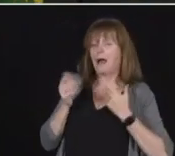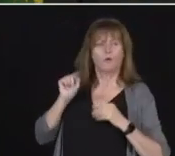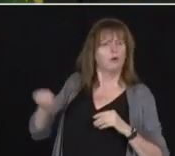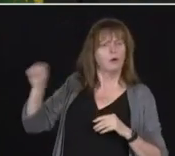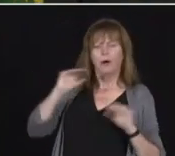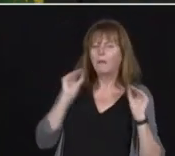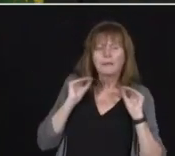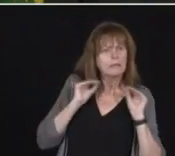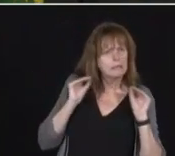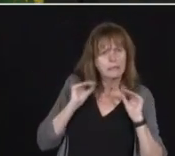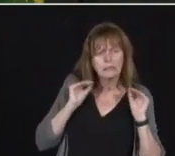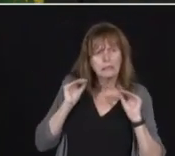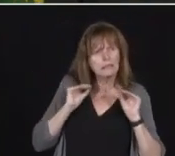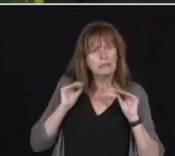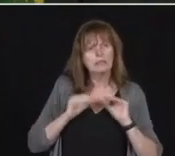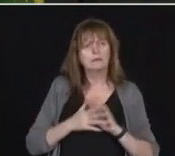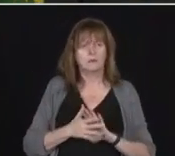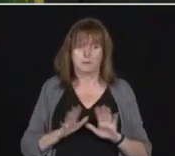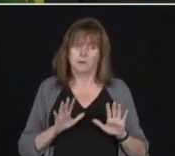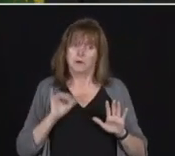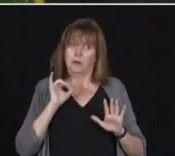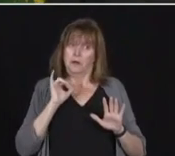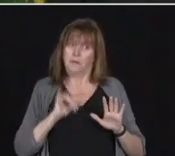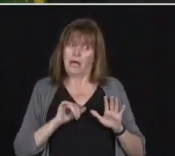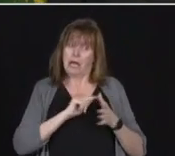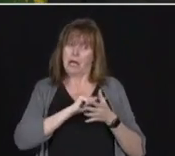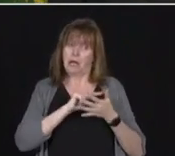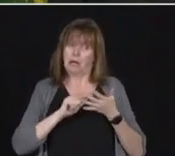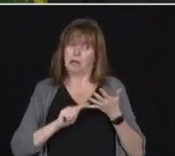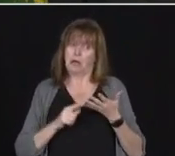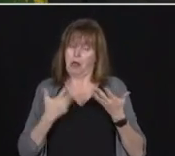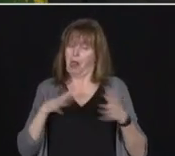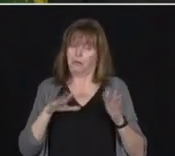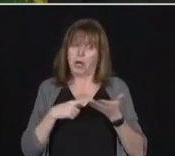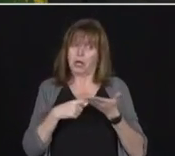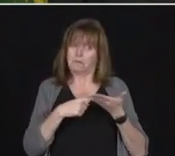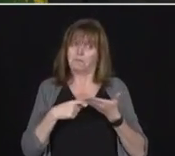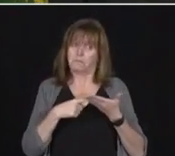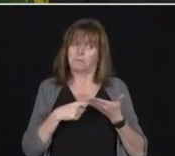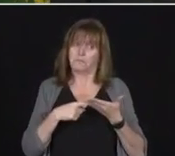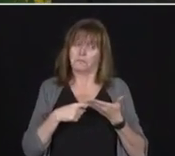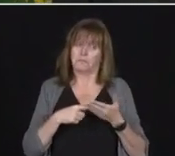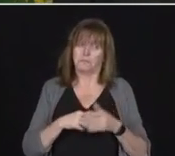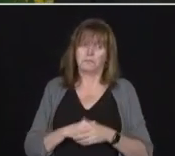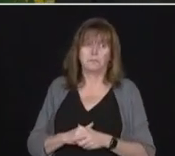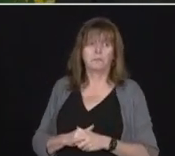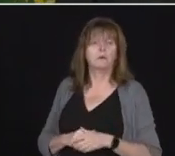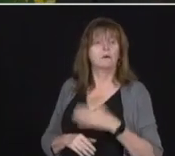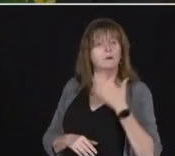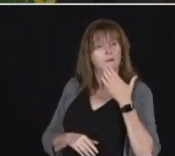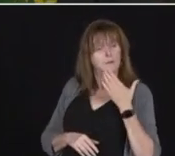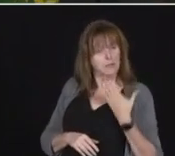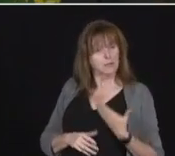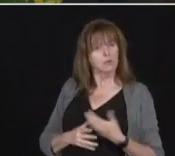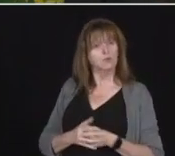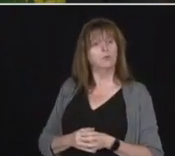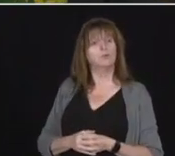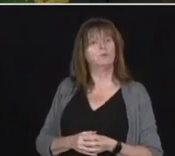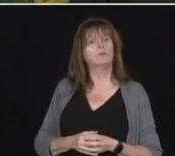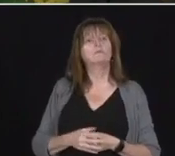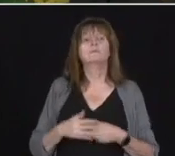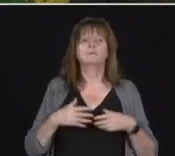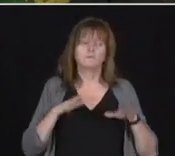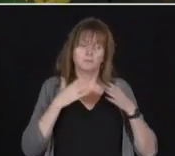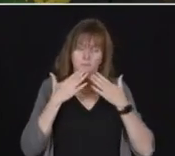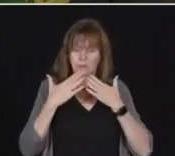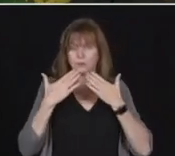those are the items that I know and that's been communicated with me. Thank you. That's it? Thanks